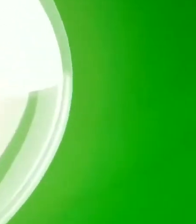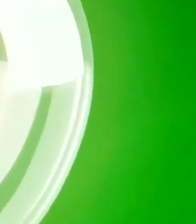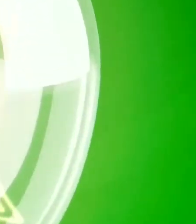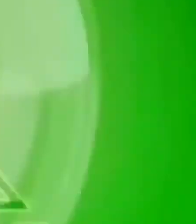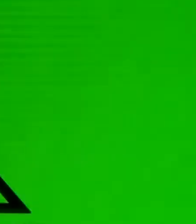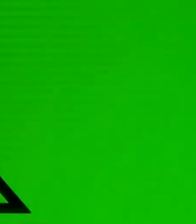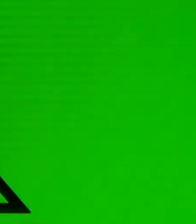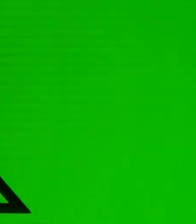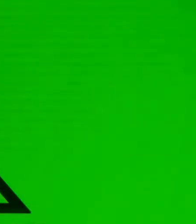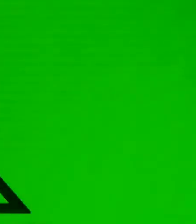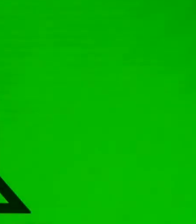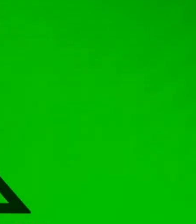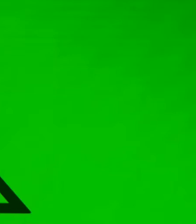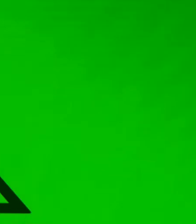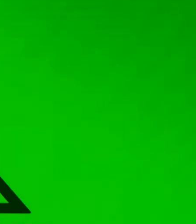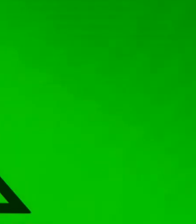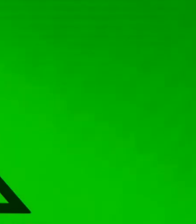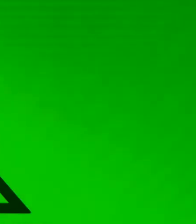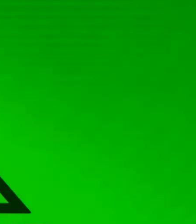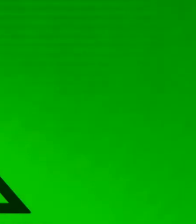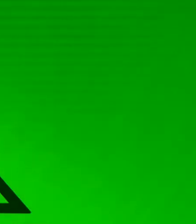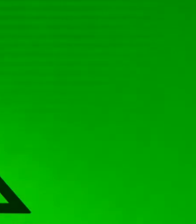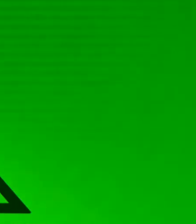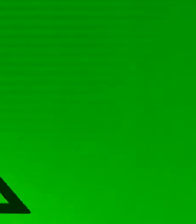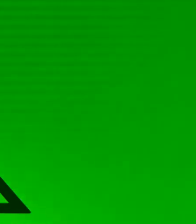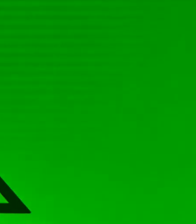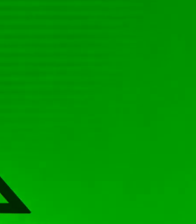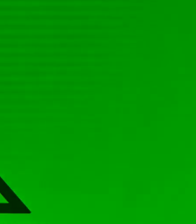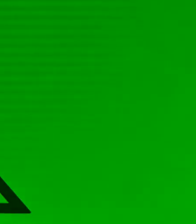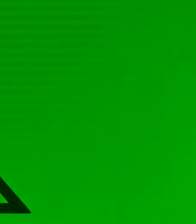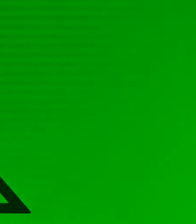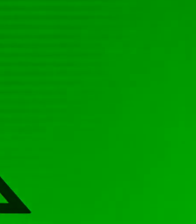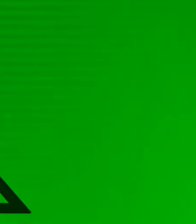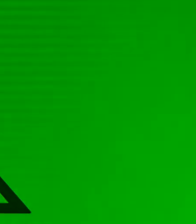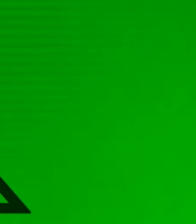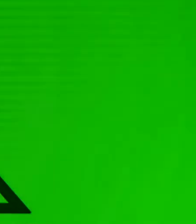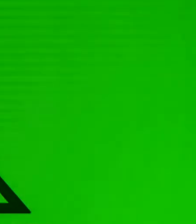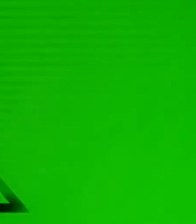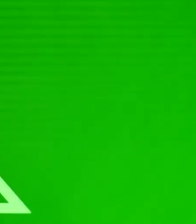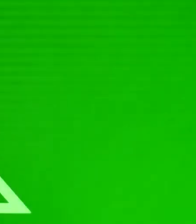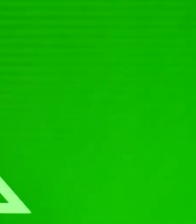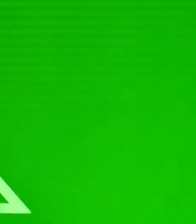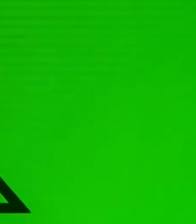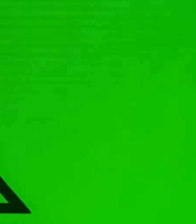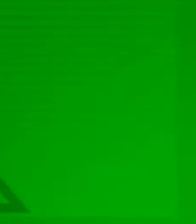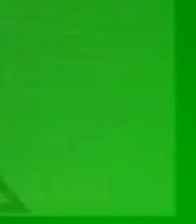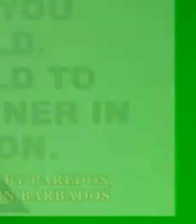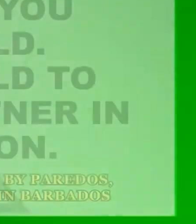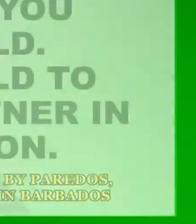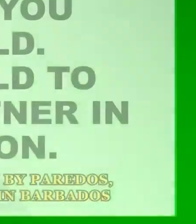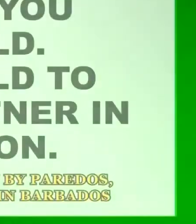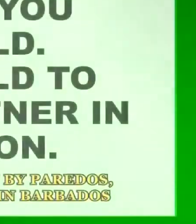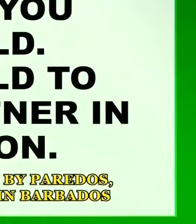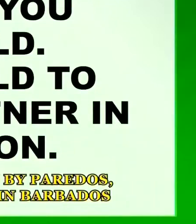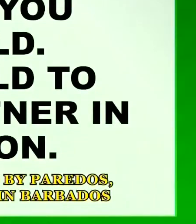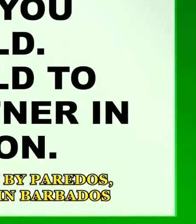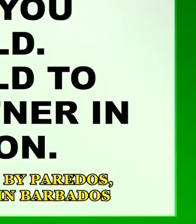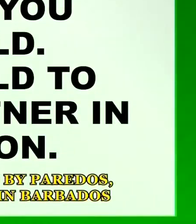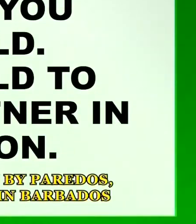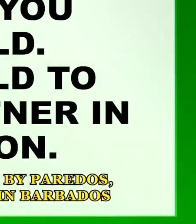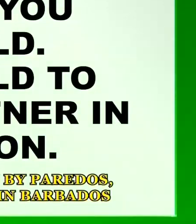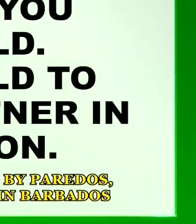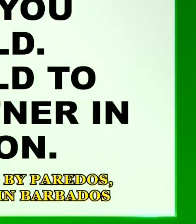is brought to you by Cooperators General Insurance Company Limited. Insurance the way you want it to be. Keep the